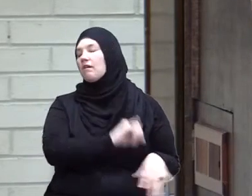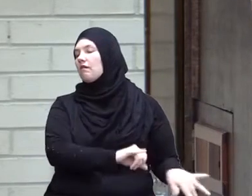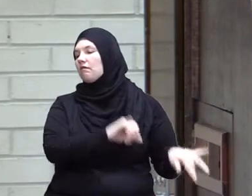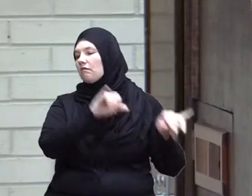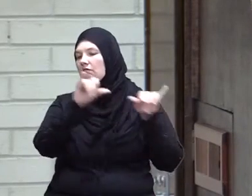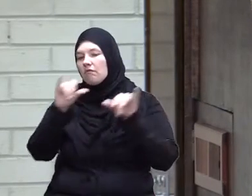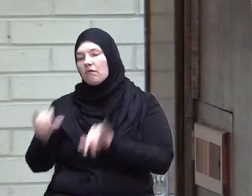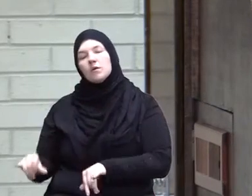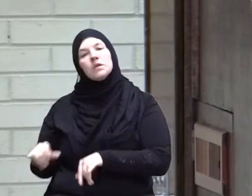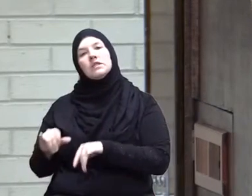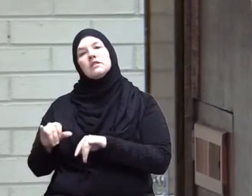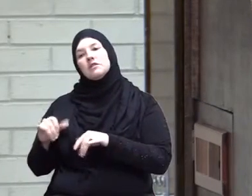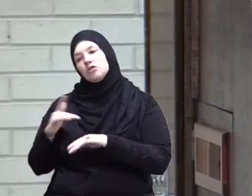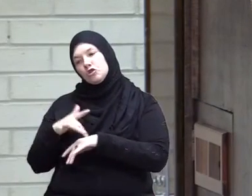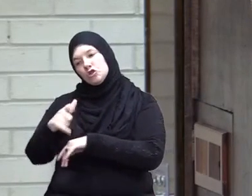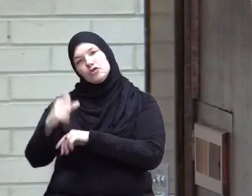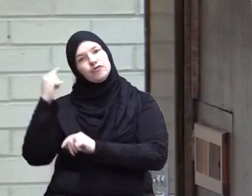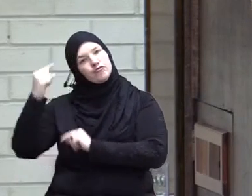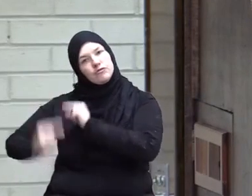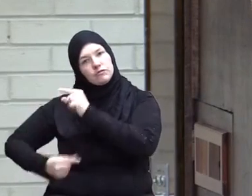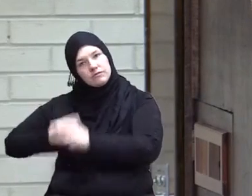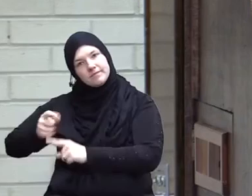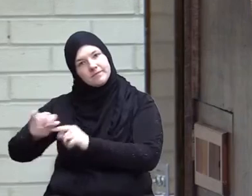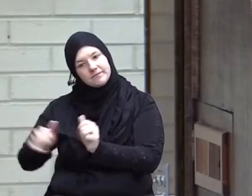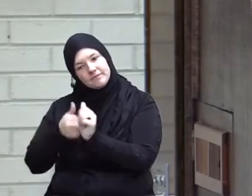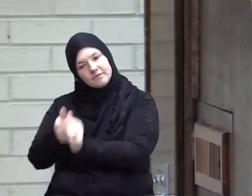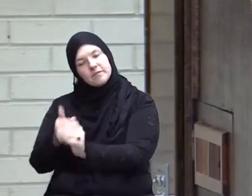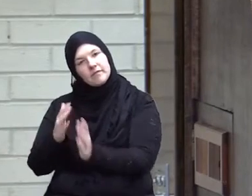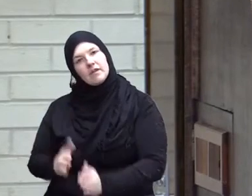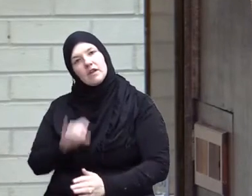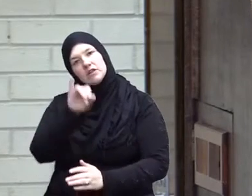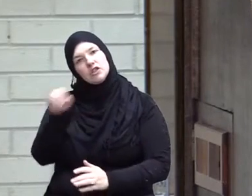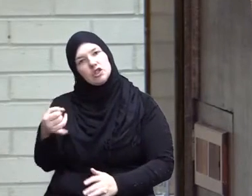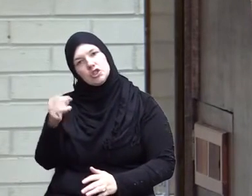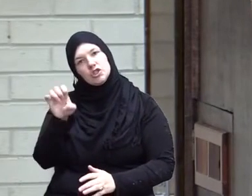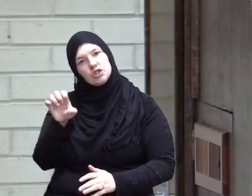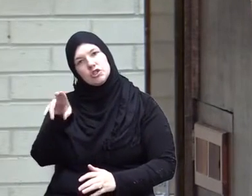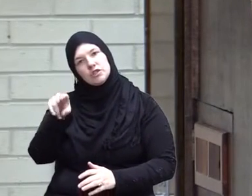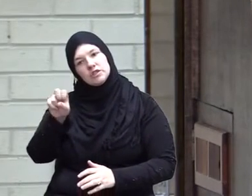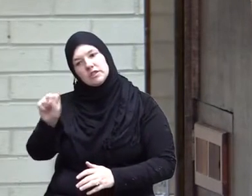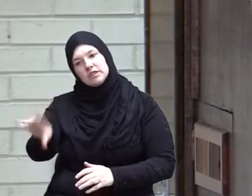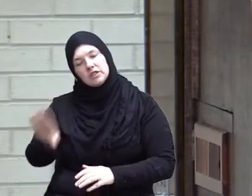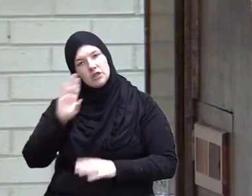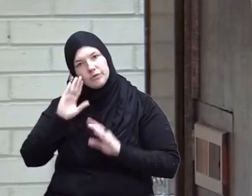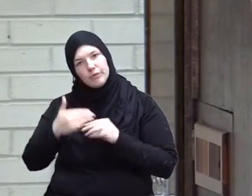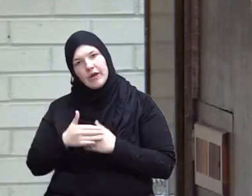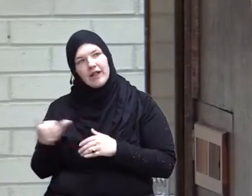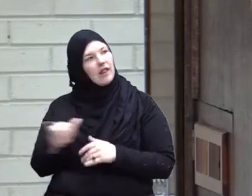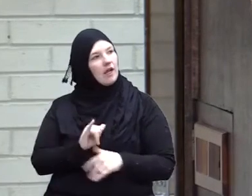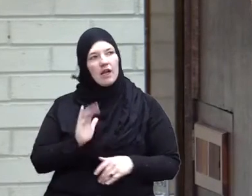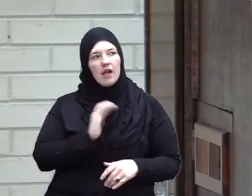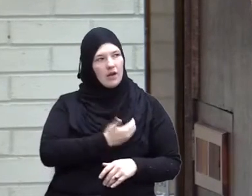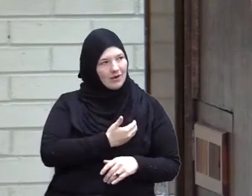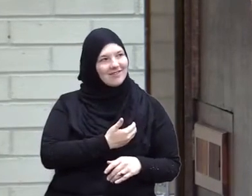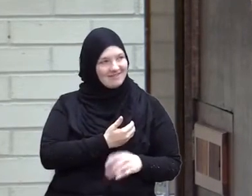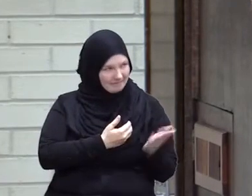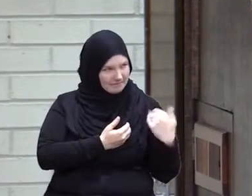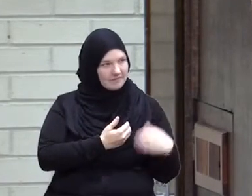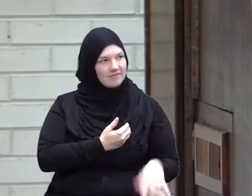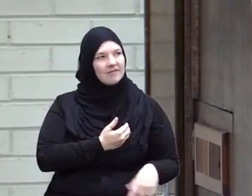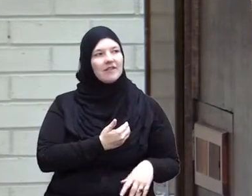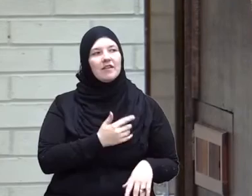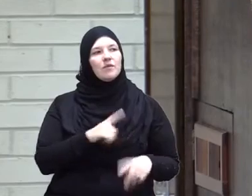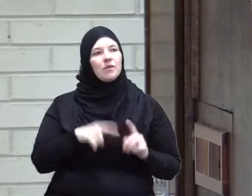the early generation of followers of Jesus their salah were like ours you read